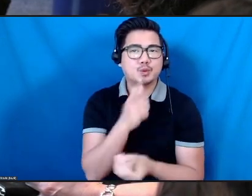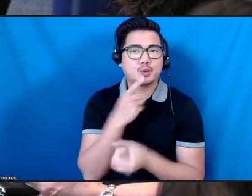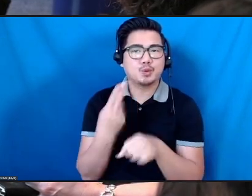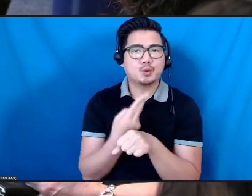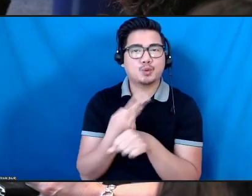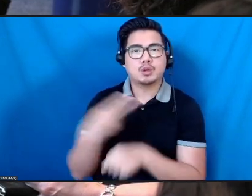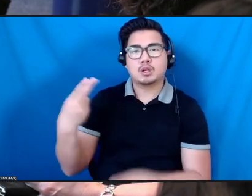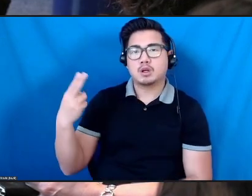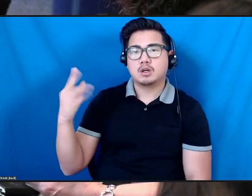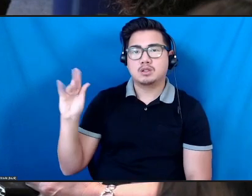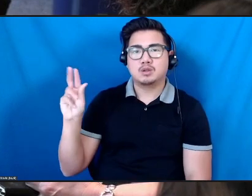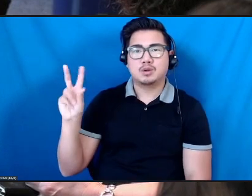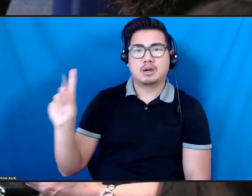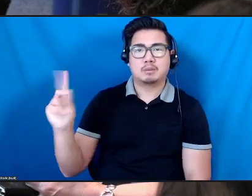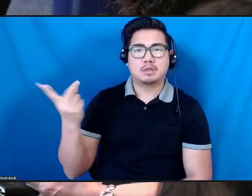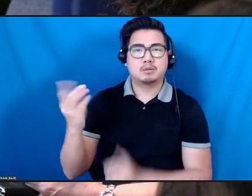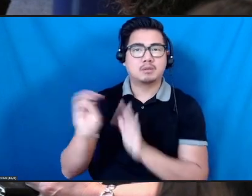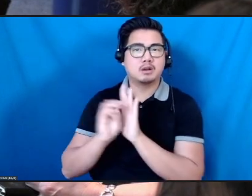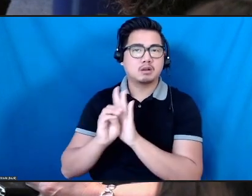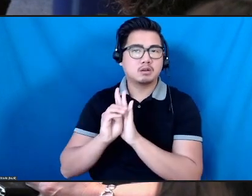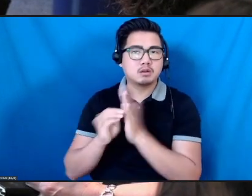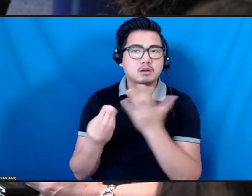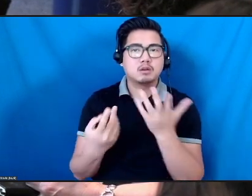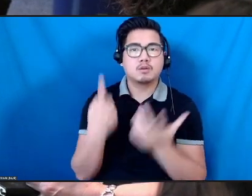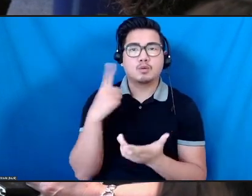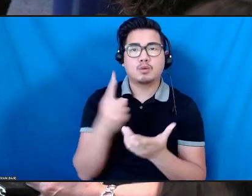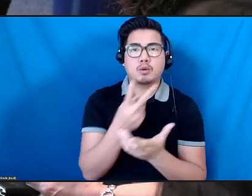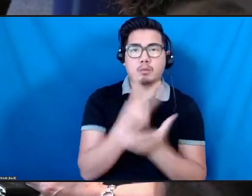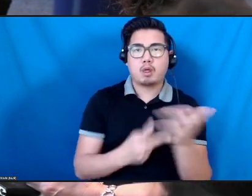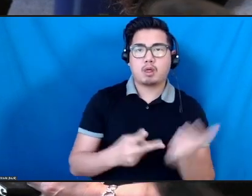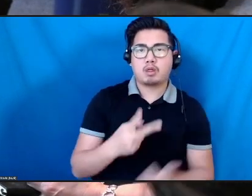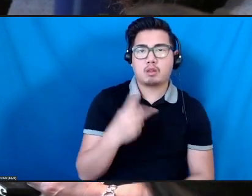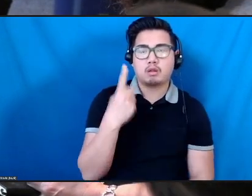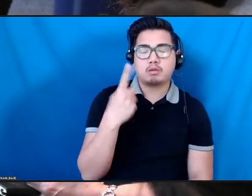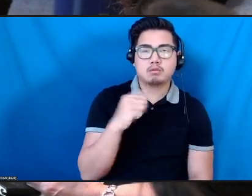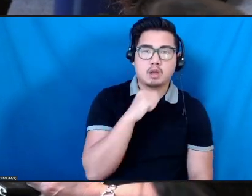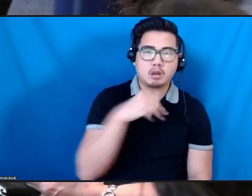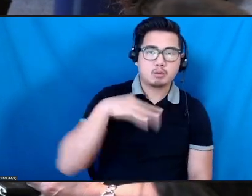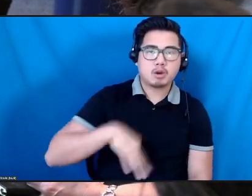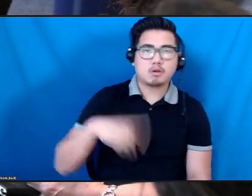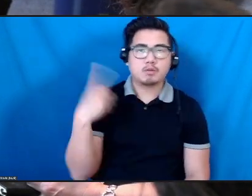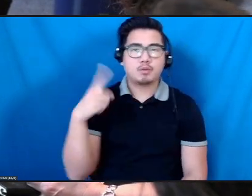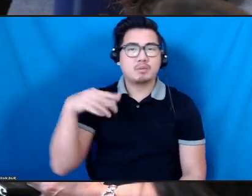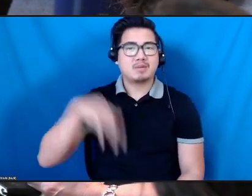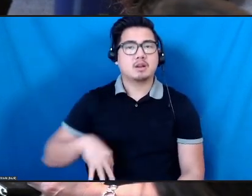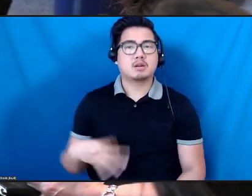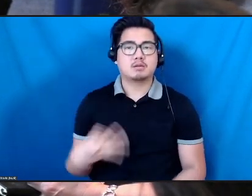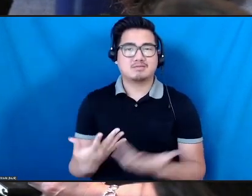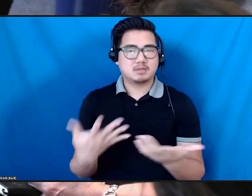the creative sector, but that's one that has come up in my research, so I just wanted to share that. Hey, Jennifer.